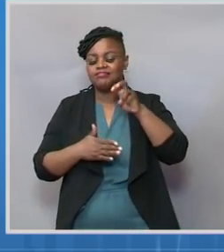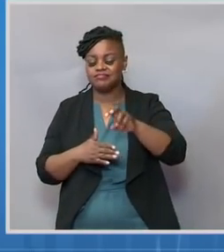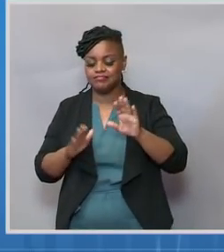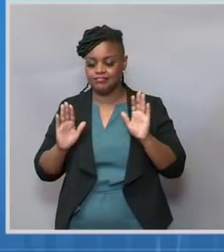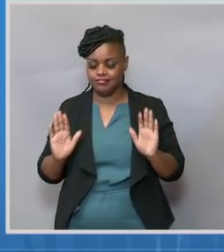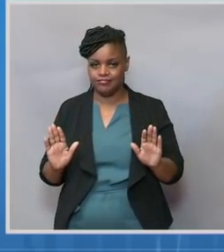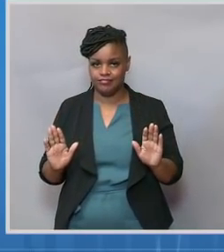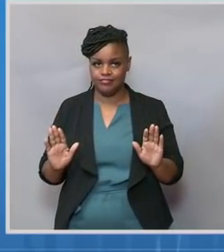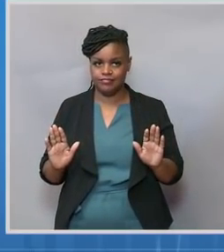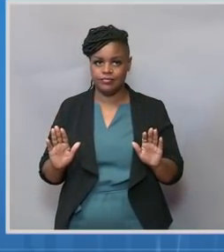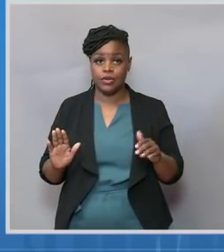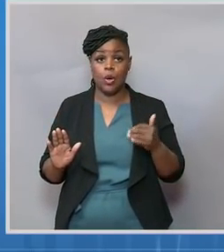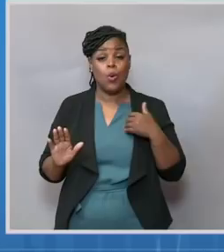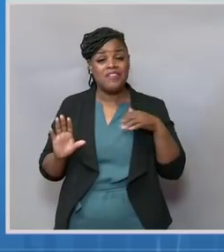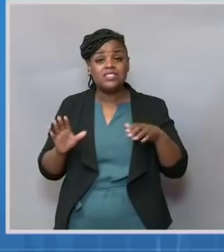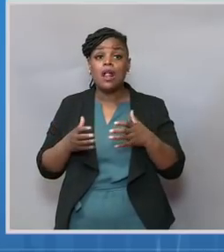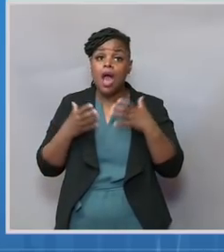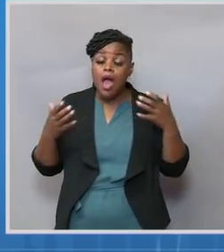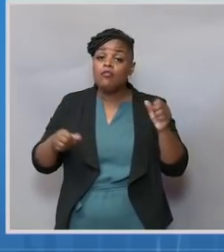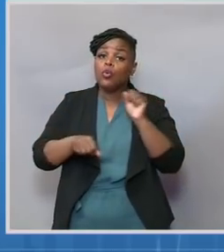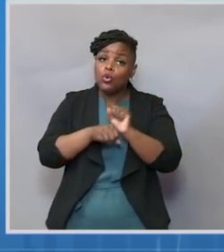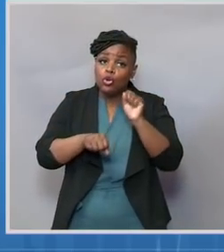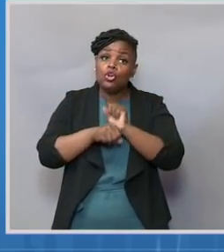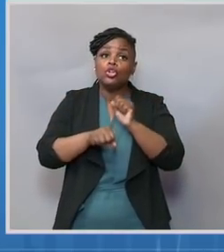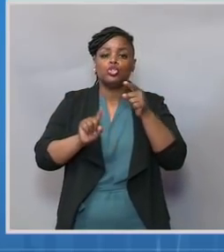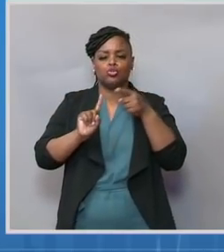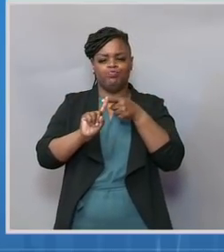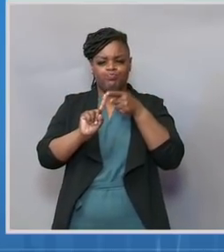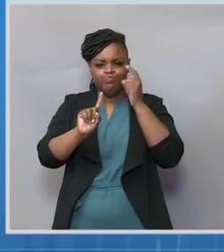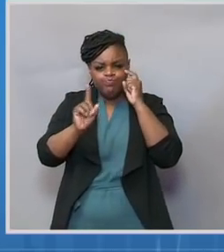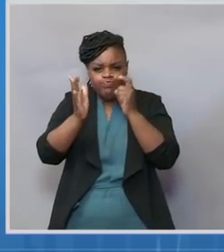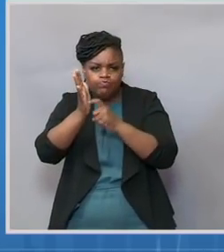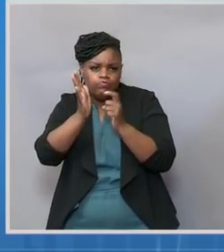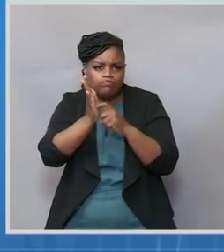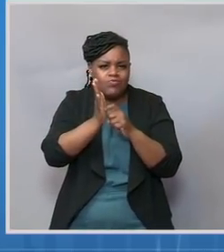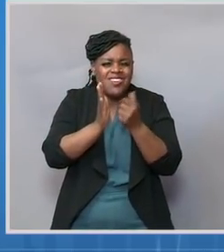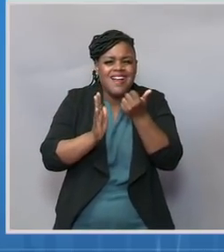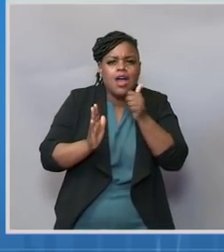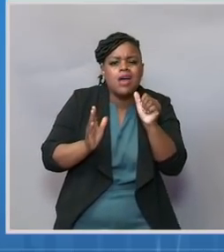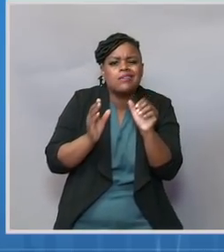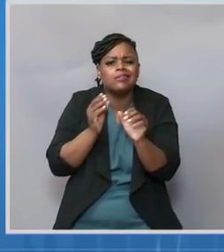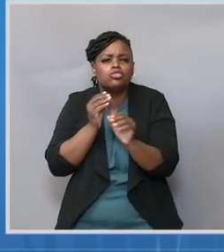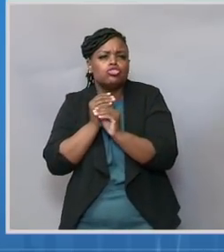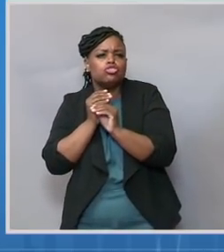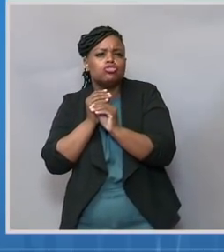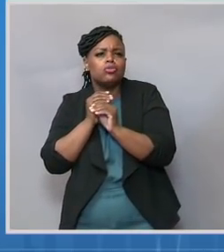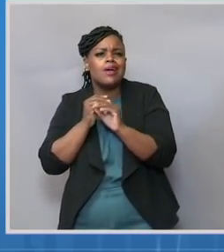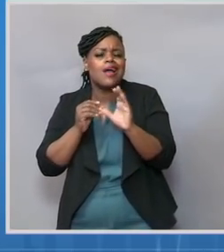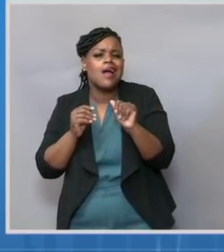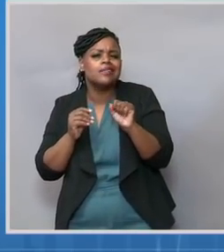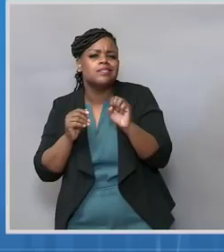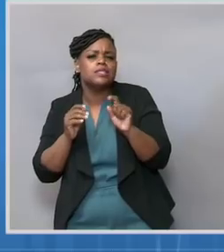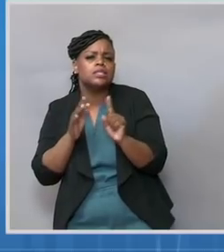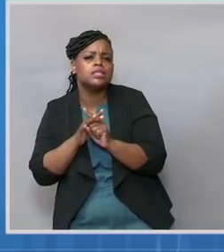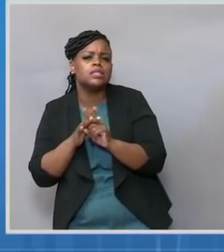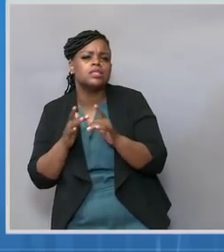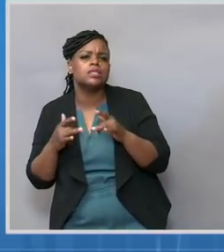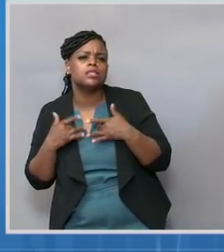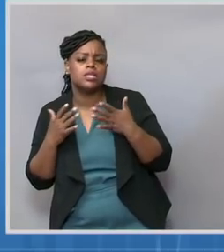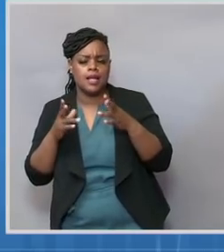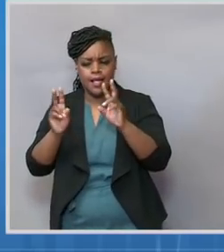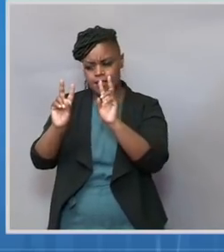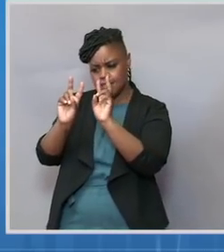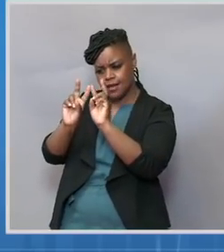over the last week to identify any additional cases and to do and to conduct some risk benefit analysis. And part of that risk